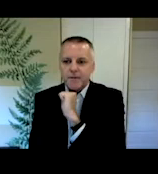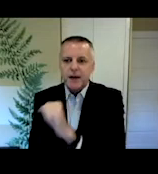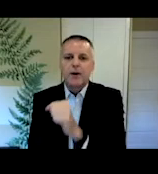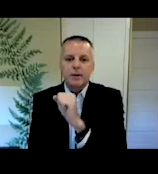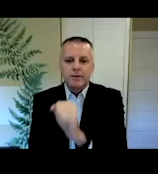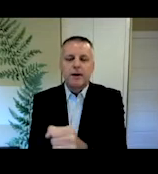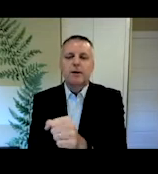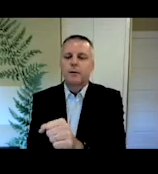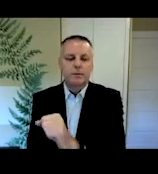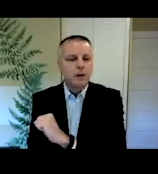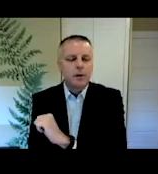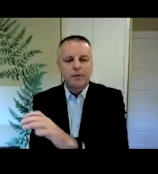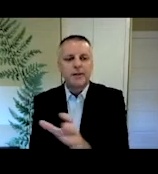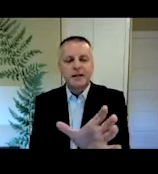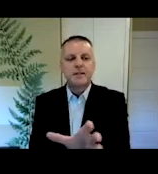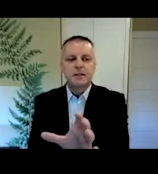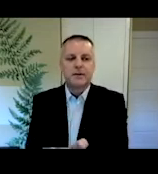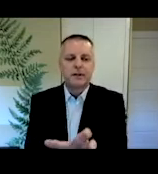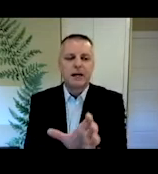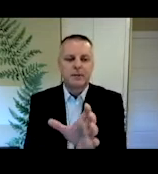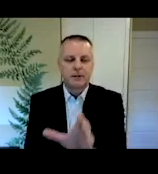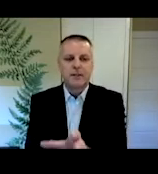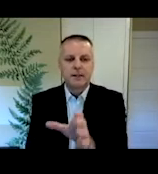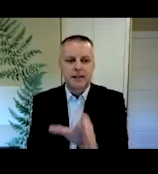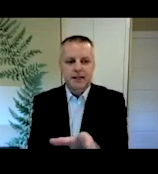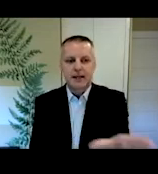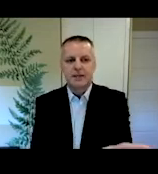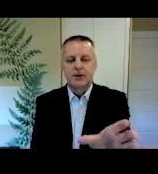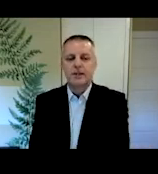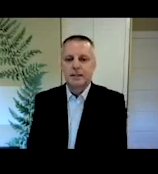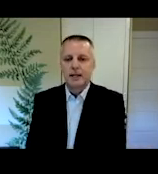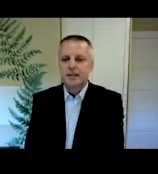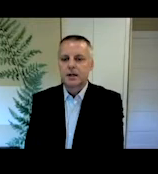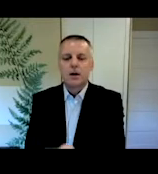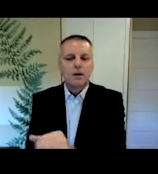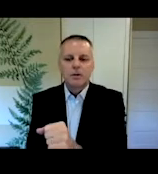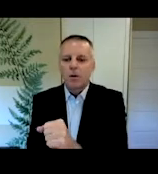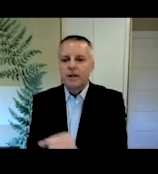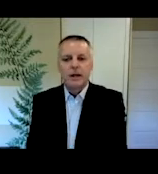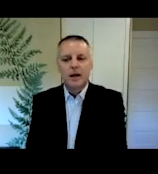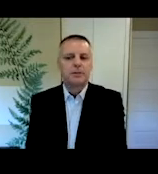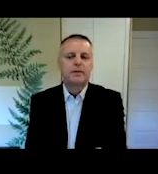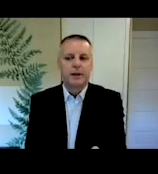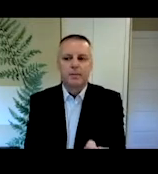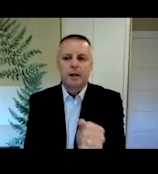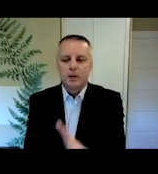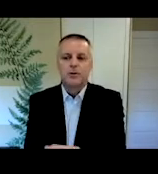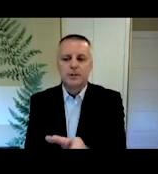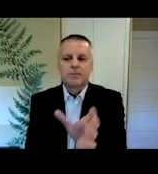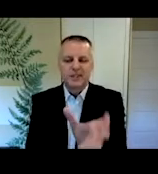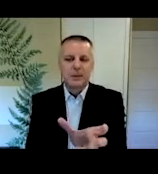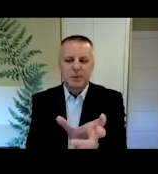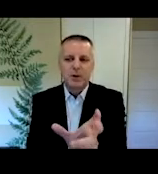is that very, very few, you know, the dozens of different types of listening test tasks on these tests, only a couple of them